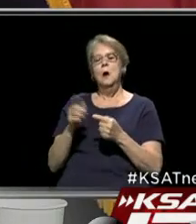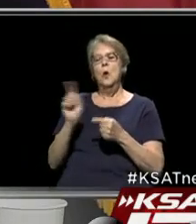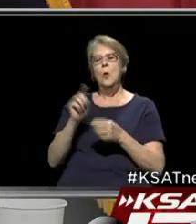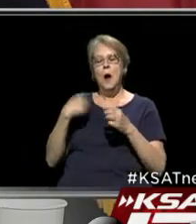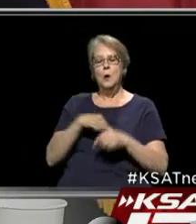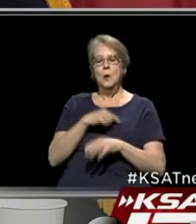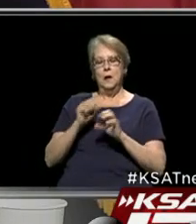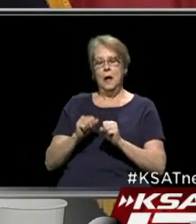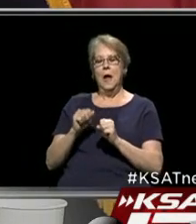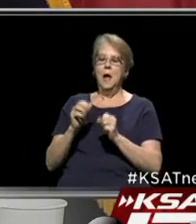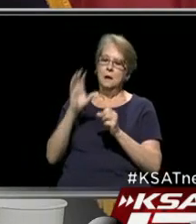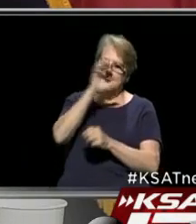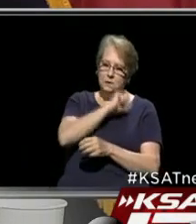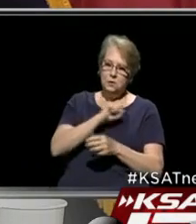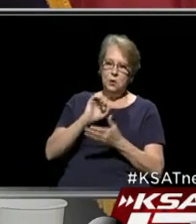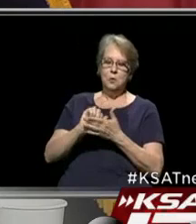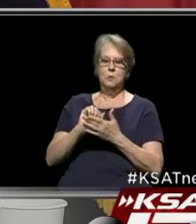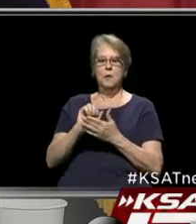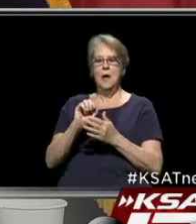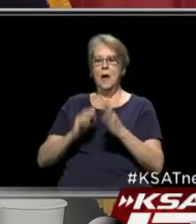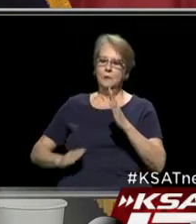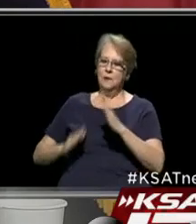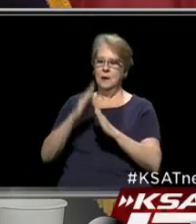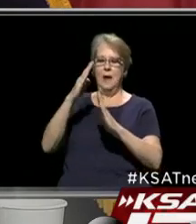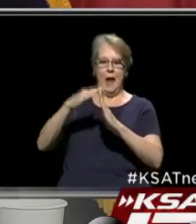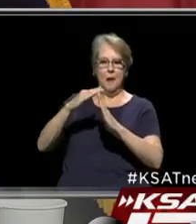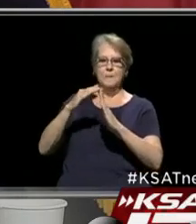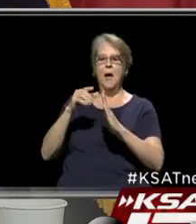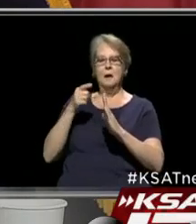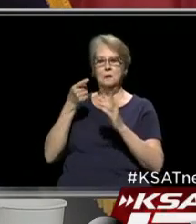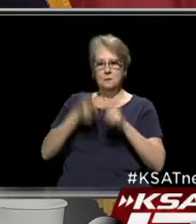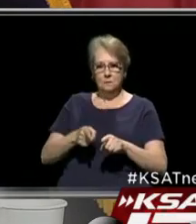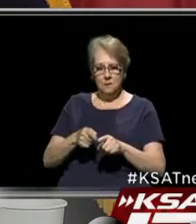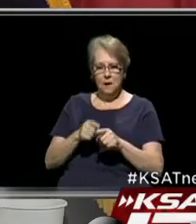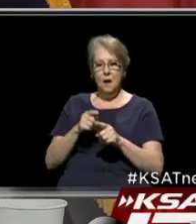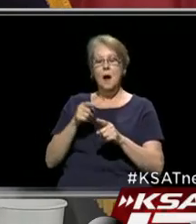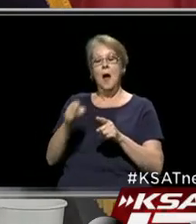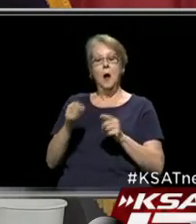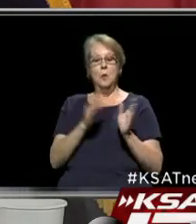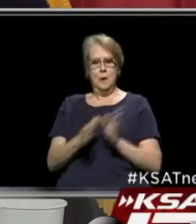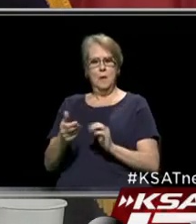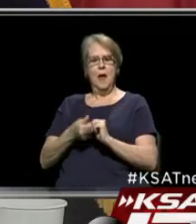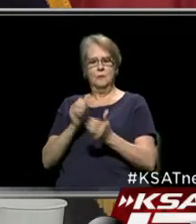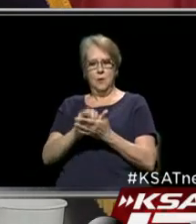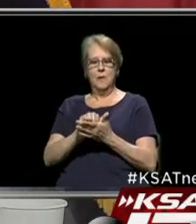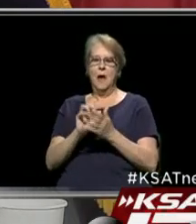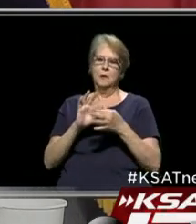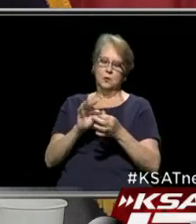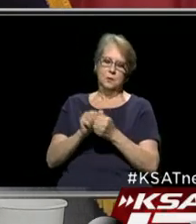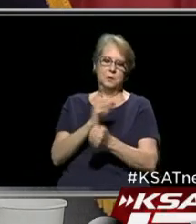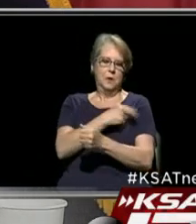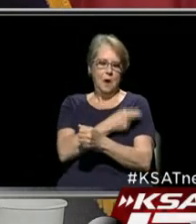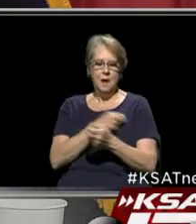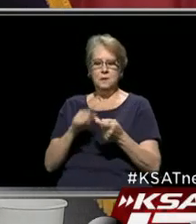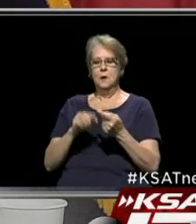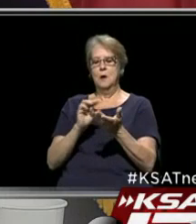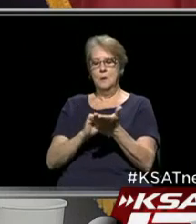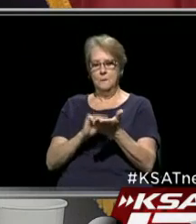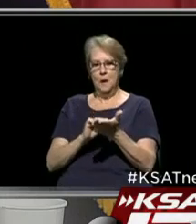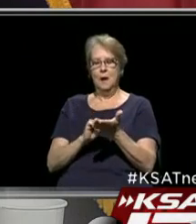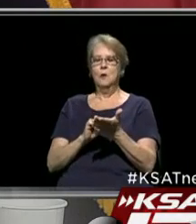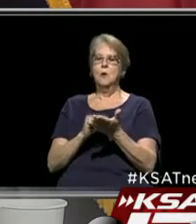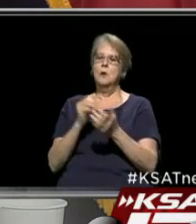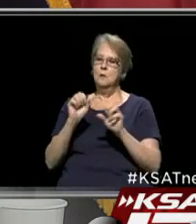assume our apex is going to be reached and we plan off of that in terms of hospital capacity and medical system capacity.